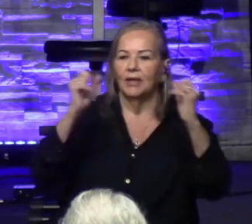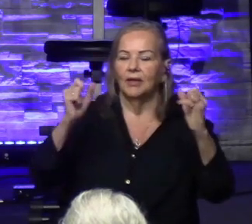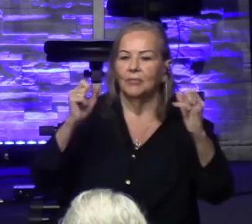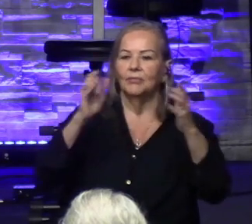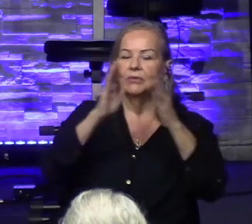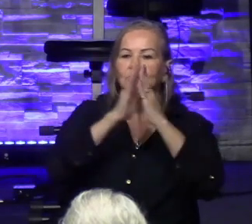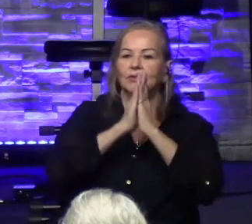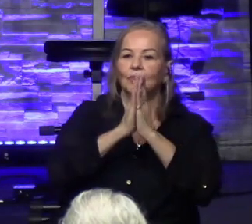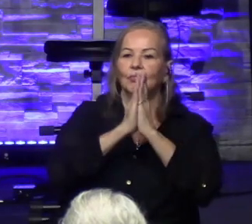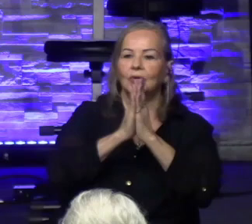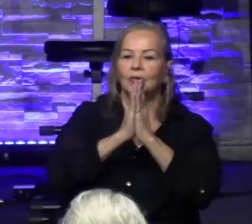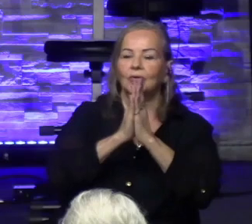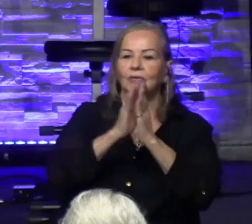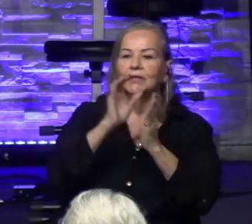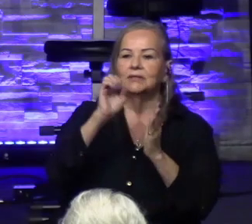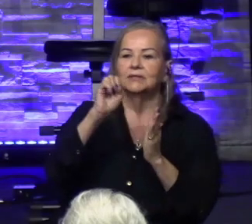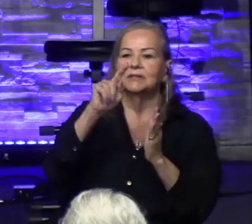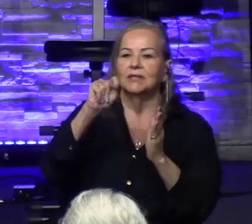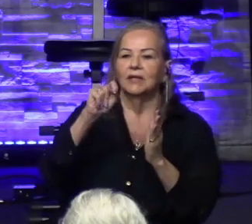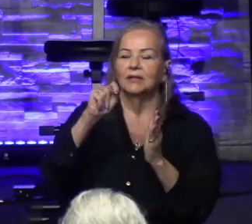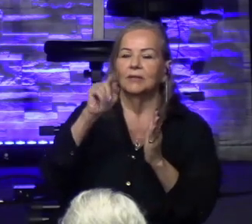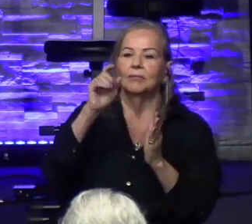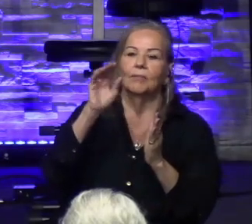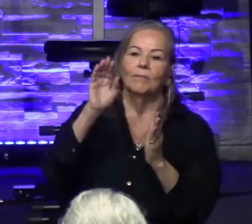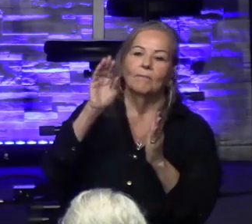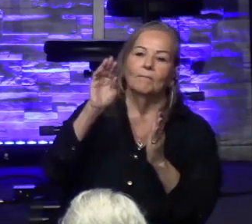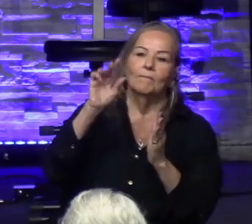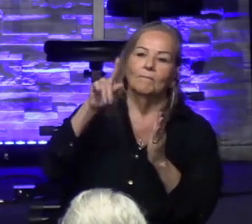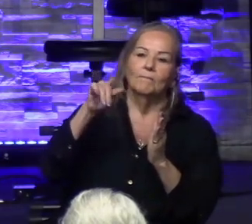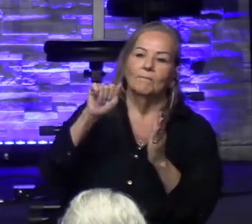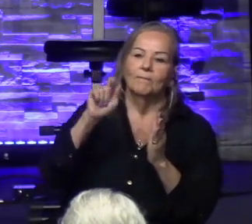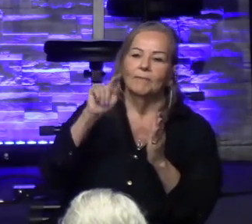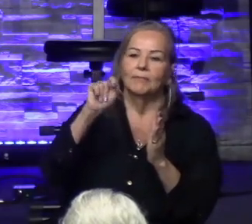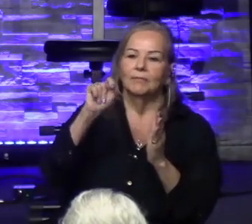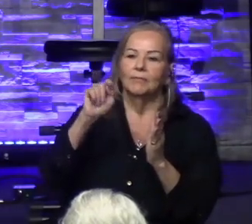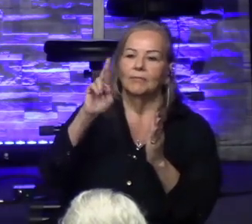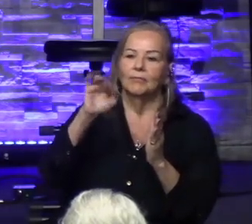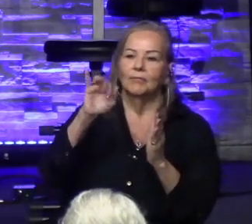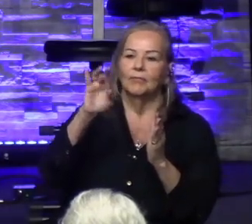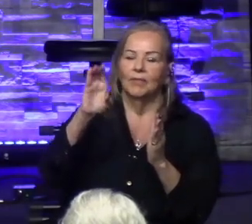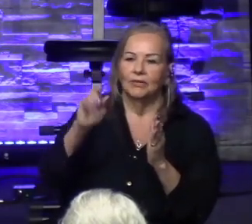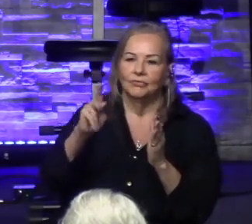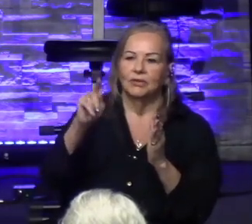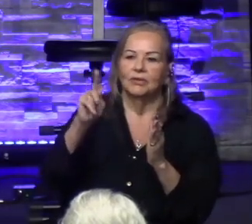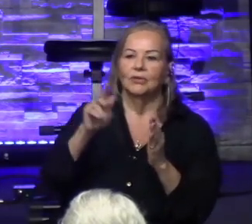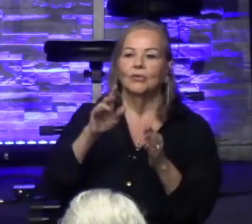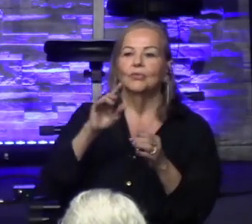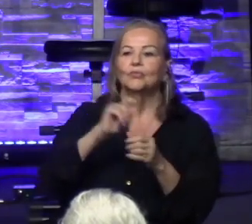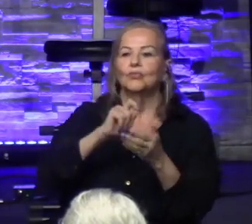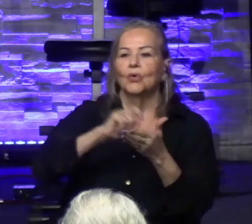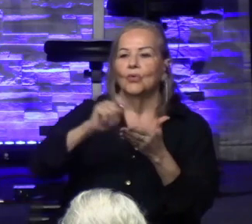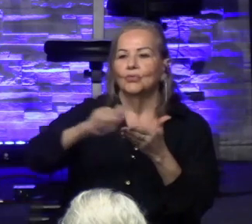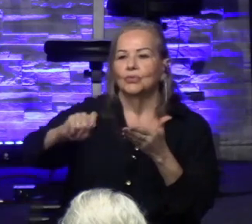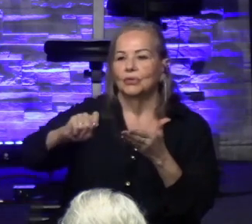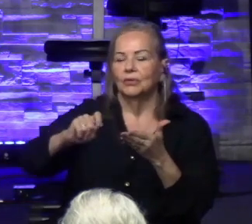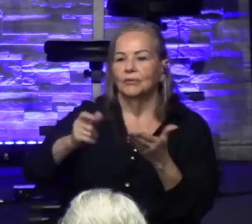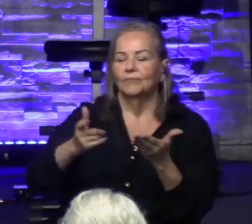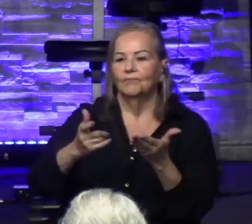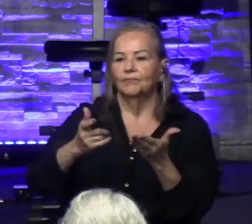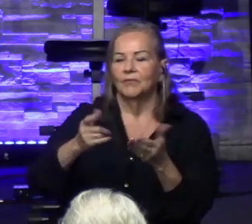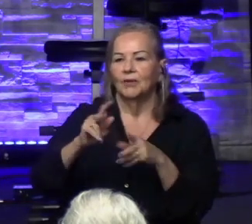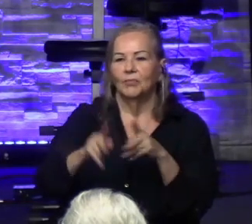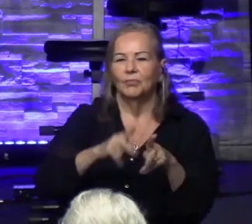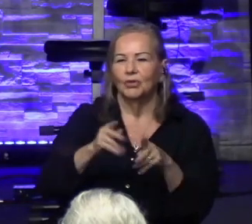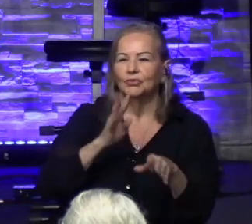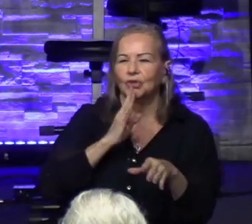that St. Patrick wrote. And want to recite it to you. I want to read it to you here this morning. You can follow along on the screen, but listen to the words. People don't talk like